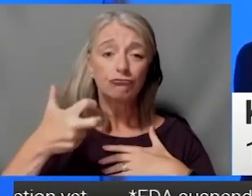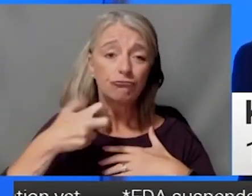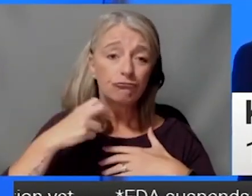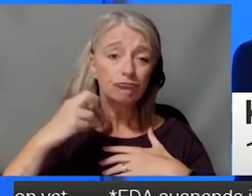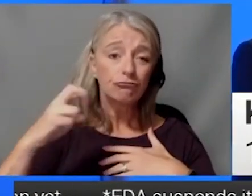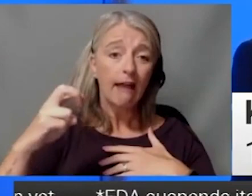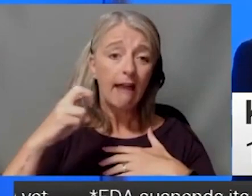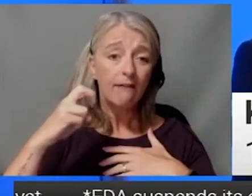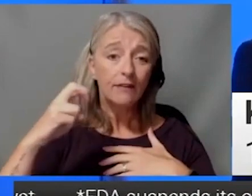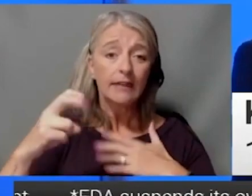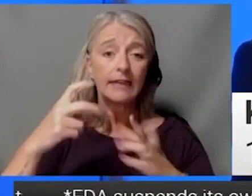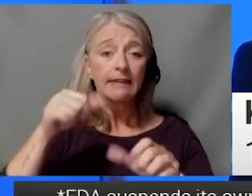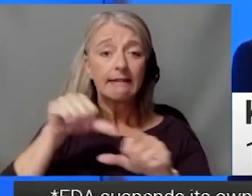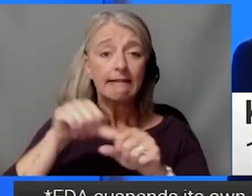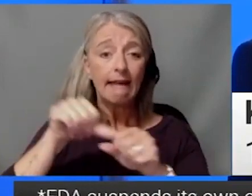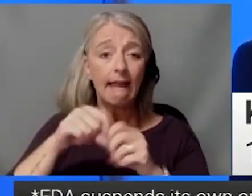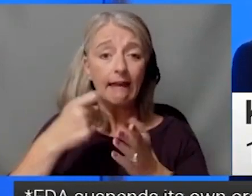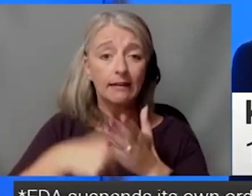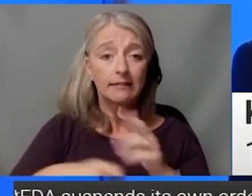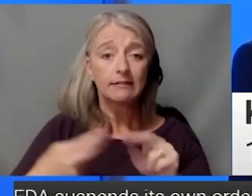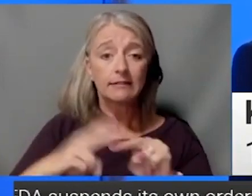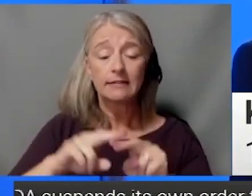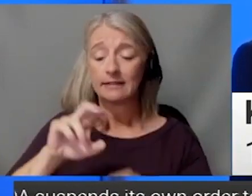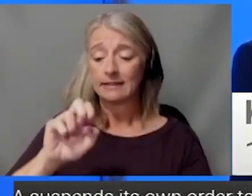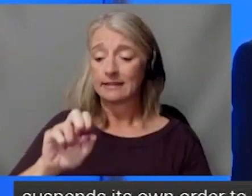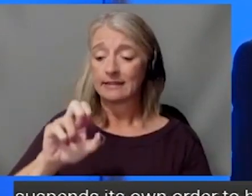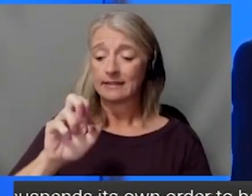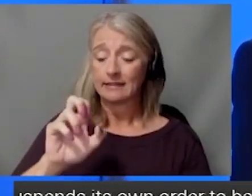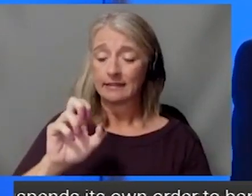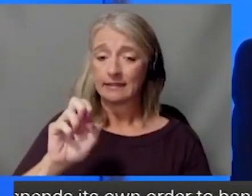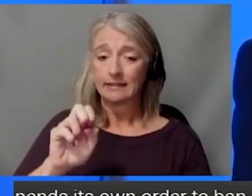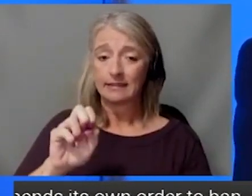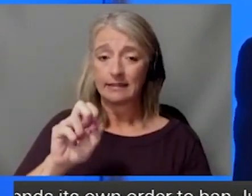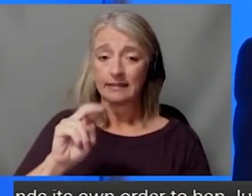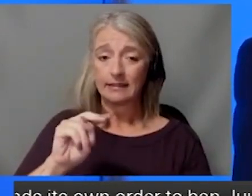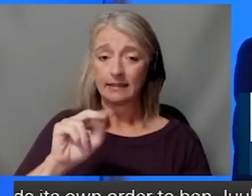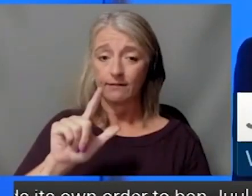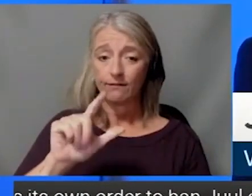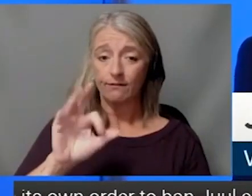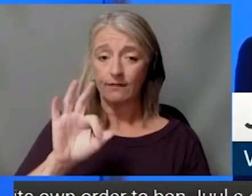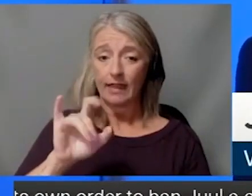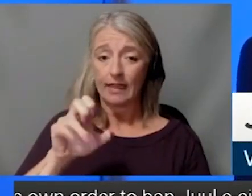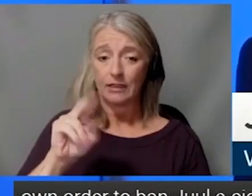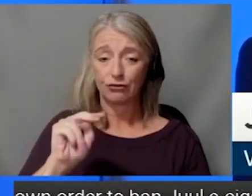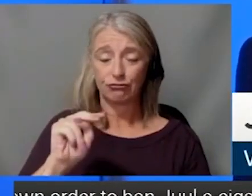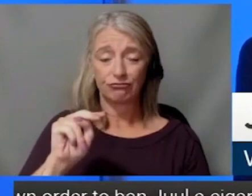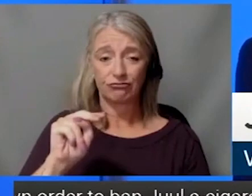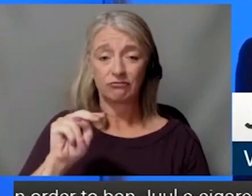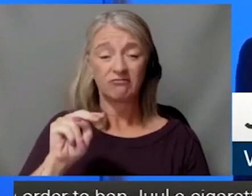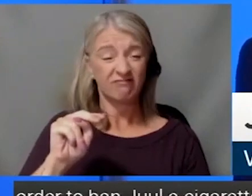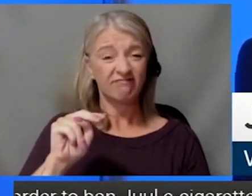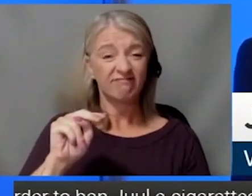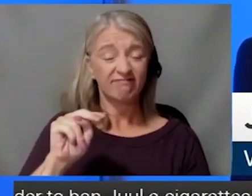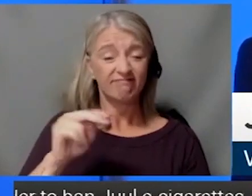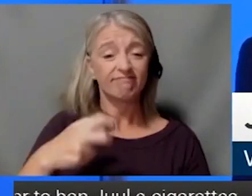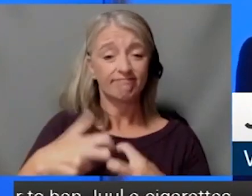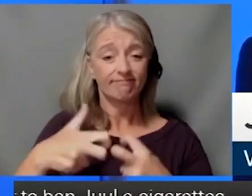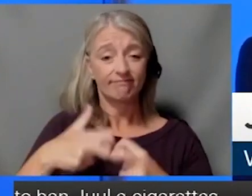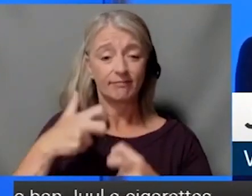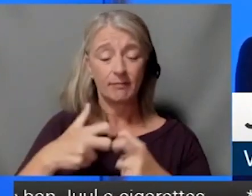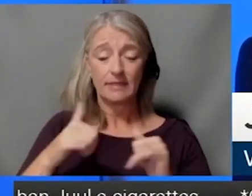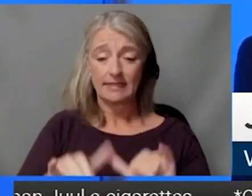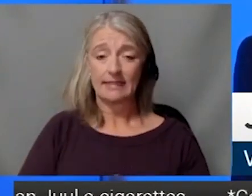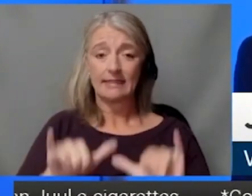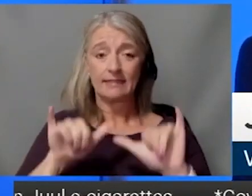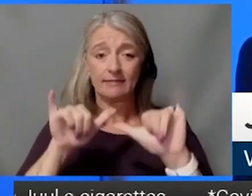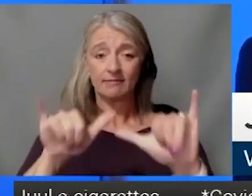inflation, that cost for having to travel. But now they can stay right here in Kansas City and receive the latest and greatest in treatments. And we talk